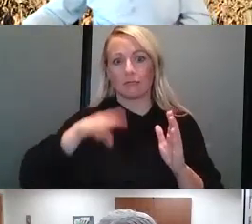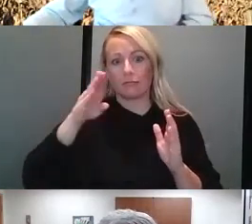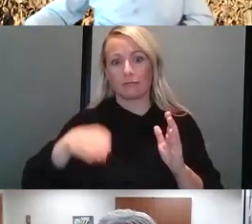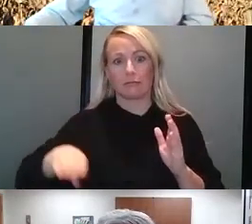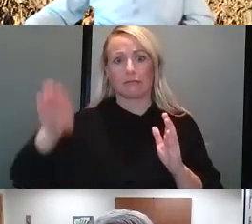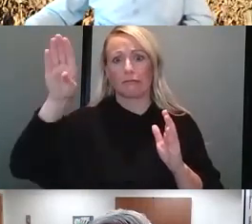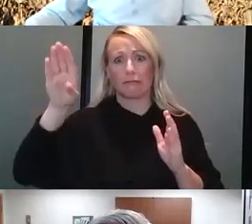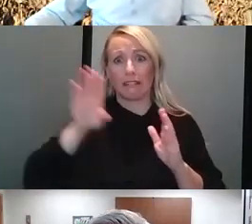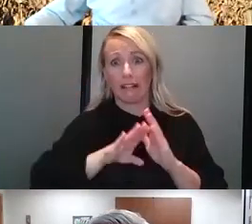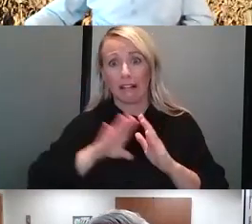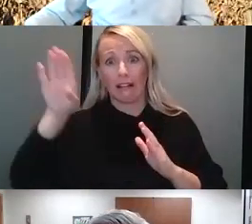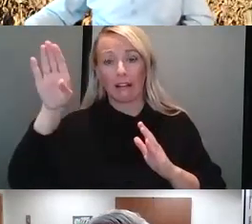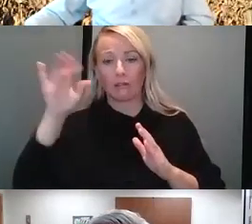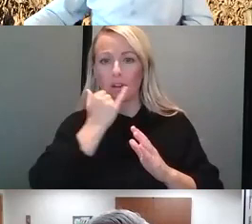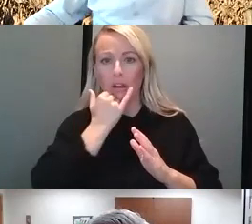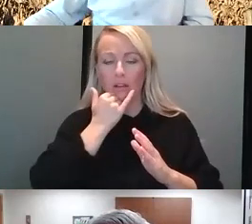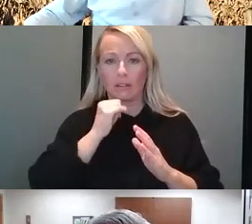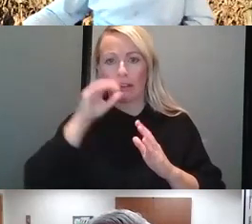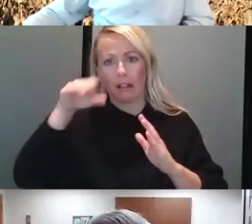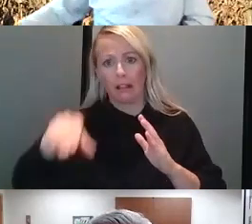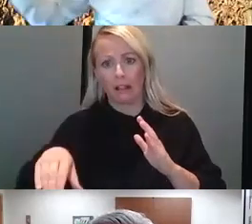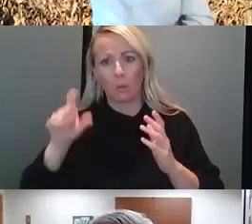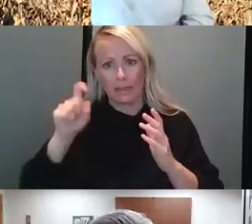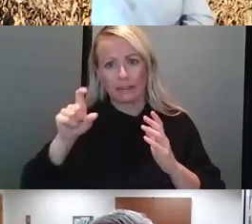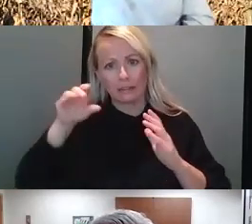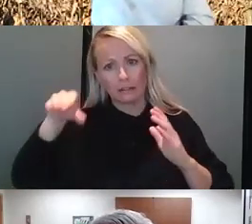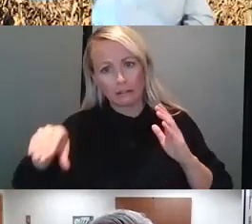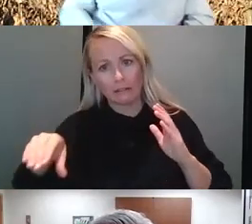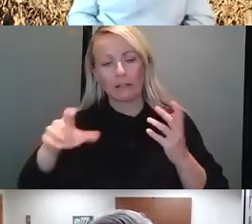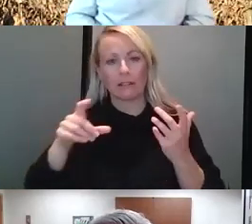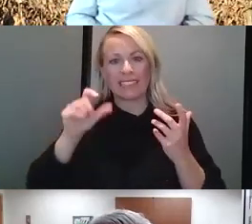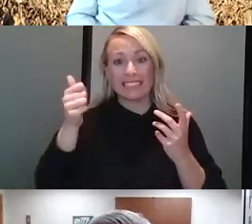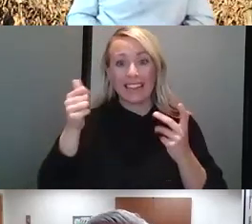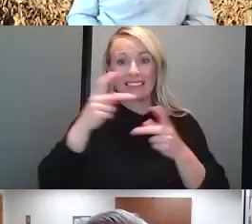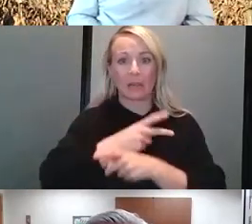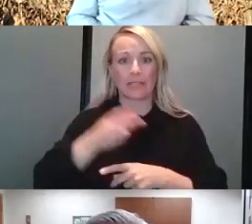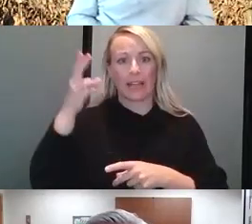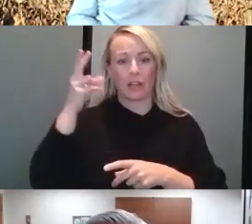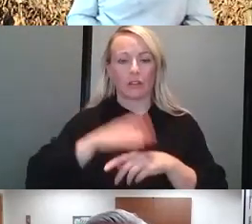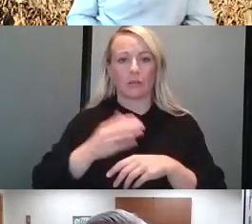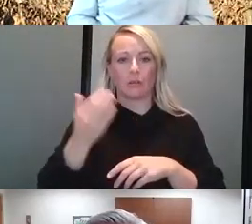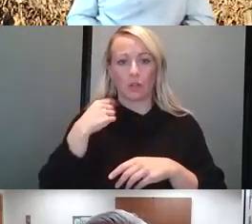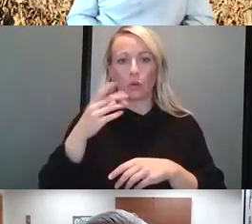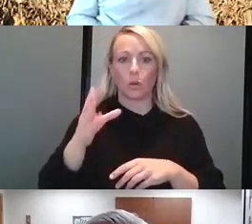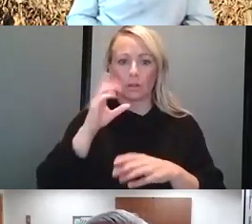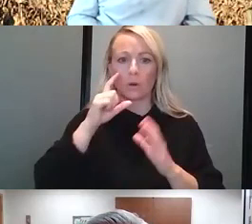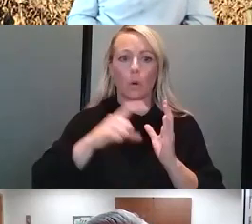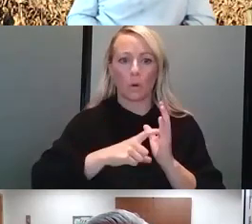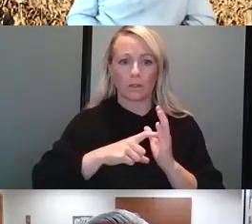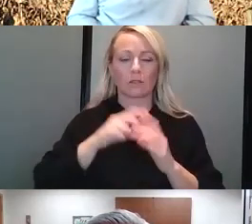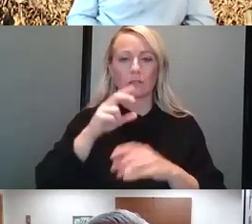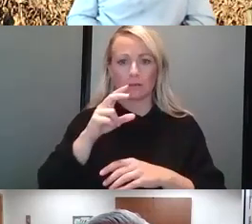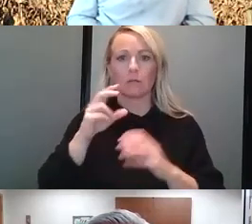going the wrong direction. Again, more than 10 times higher than where we were. You'll hear more about hospital admissions